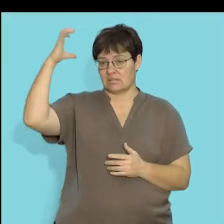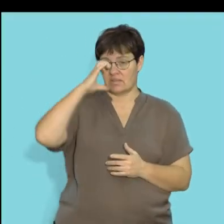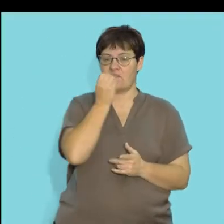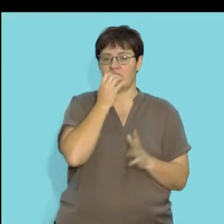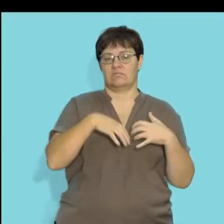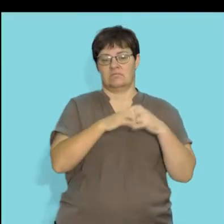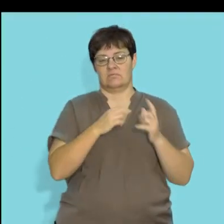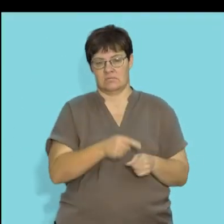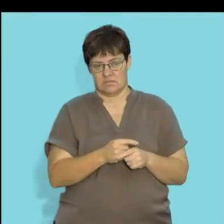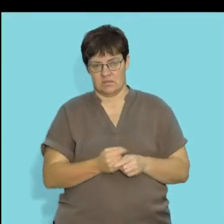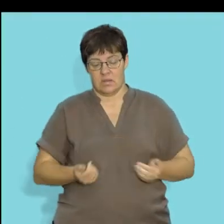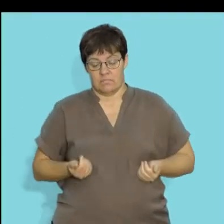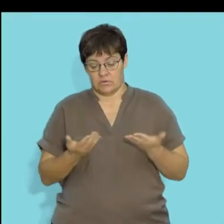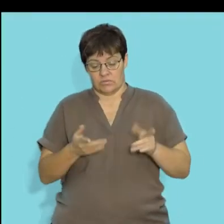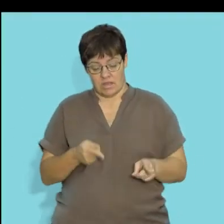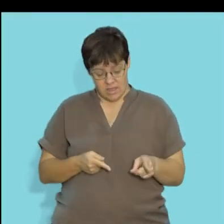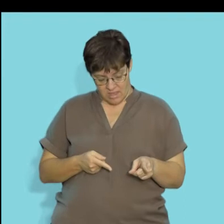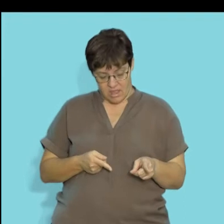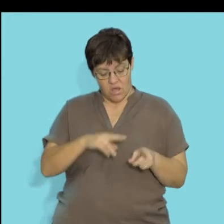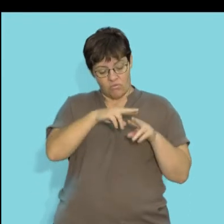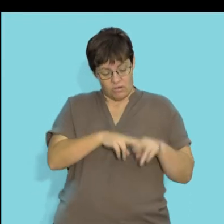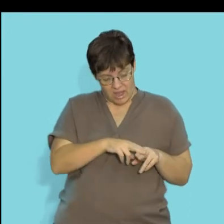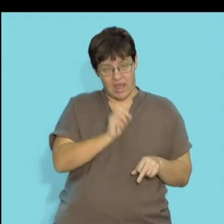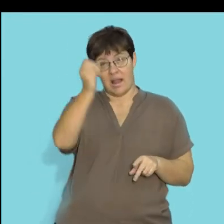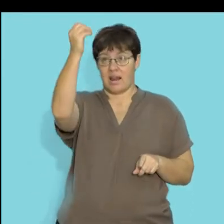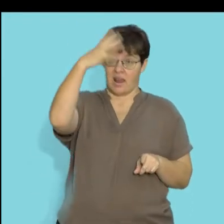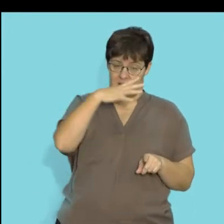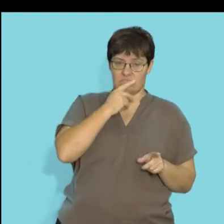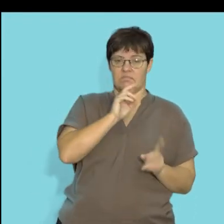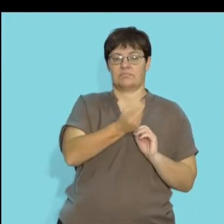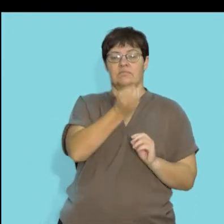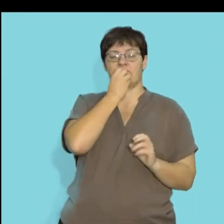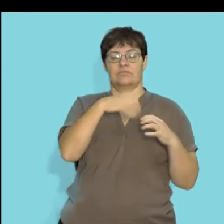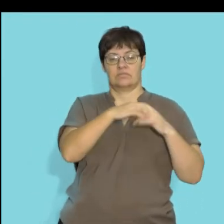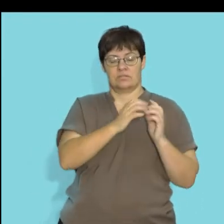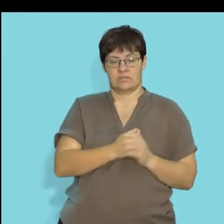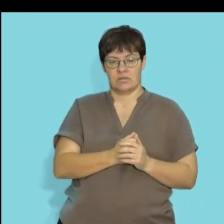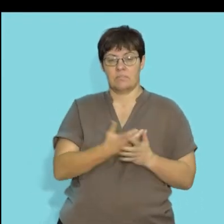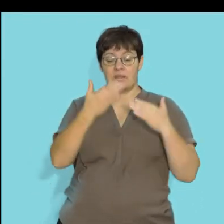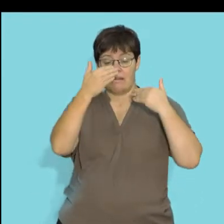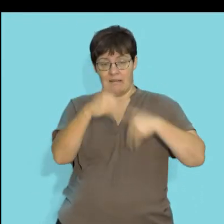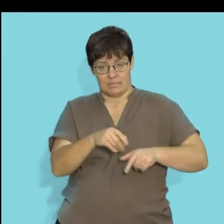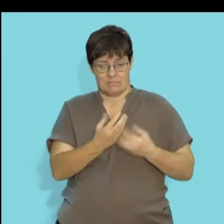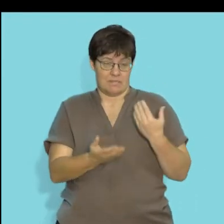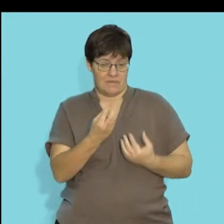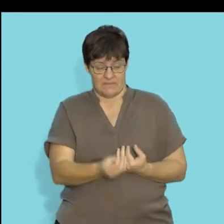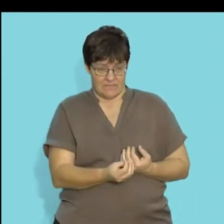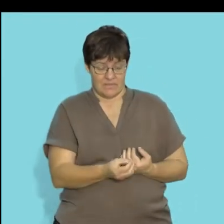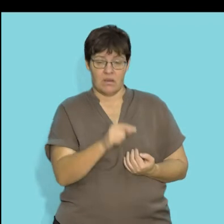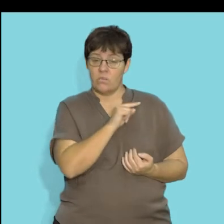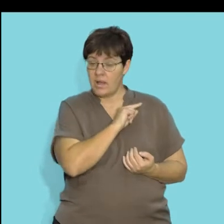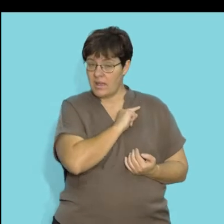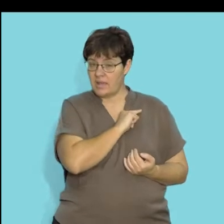photosynthesis. We know that our producers rely directly on that light. However, light may be a limiting factor